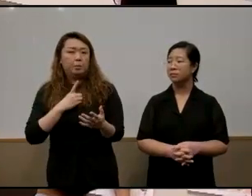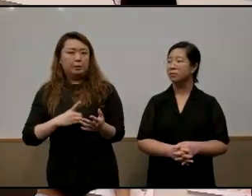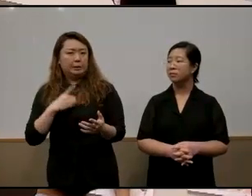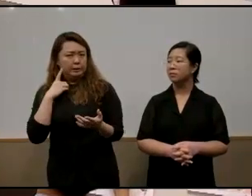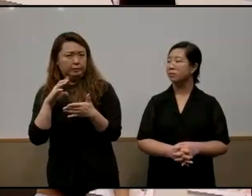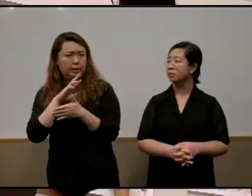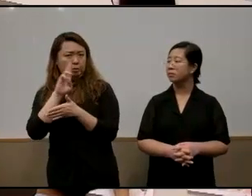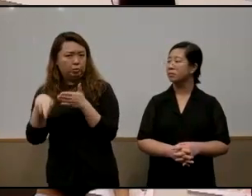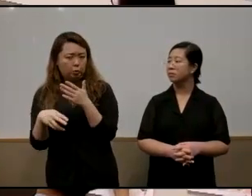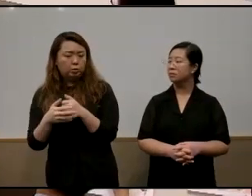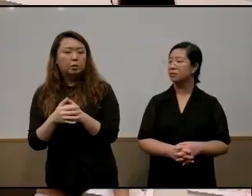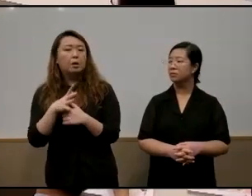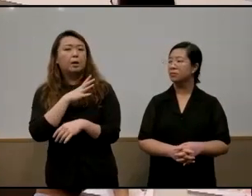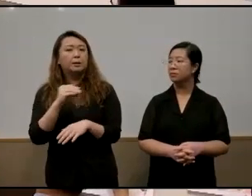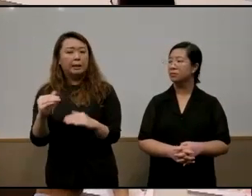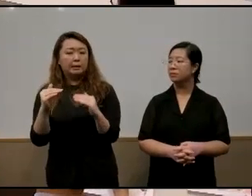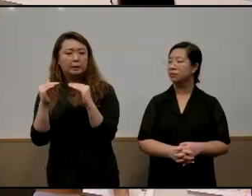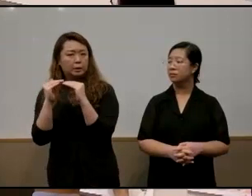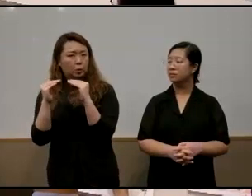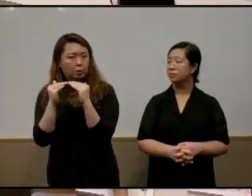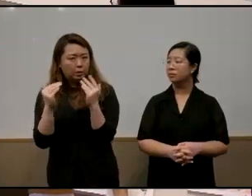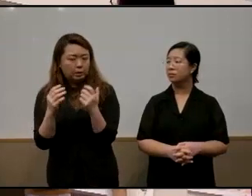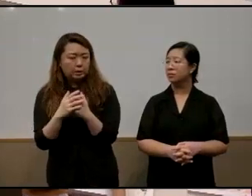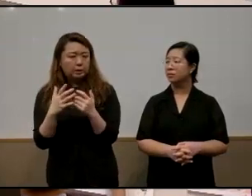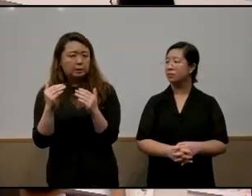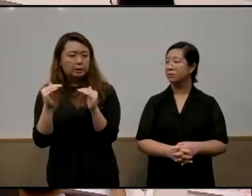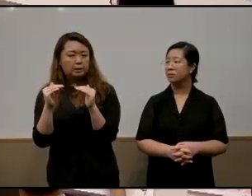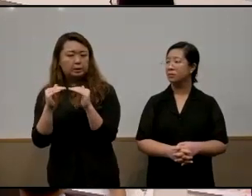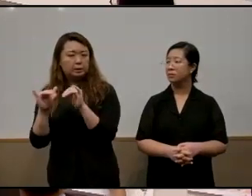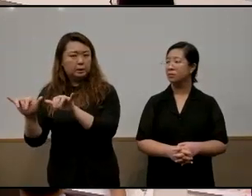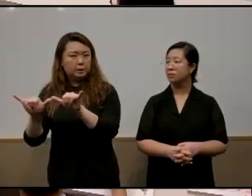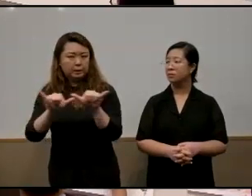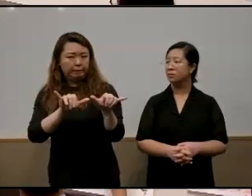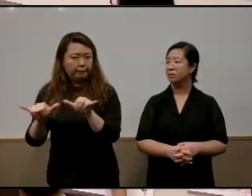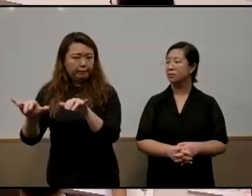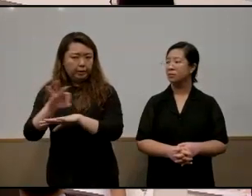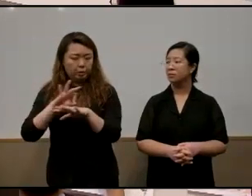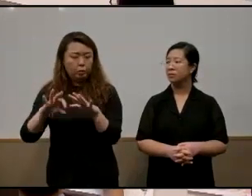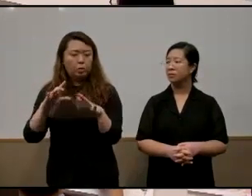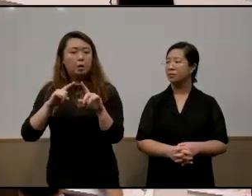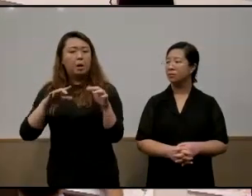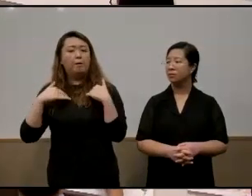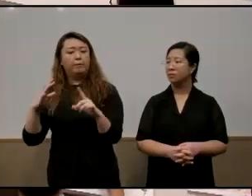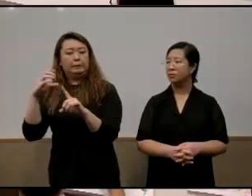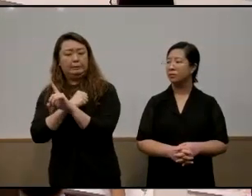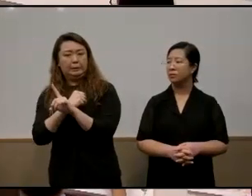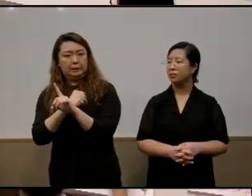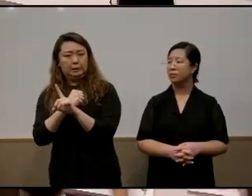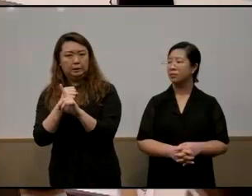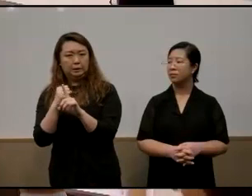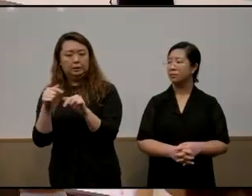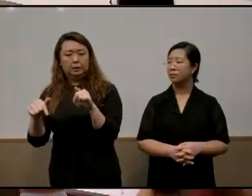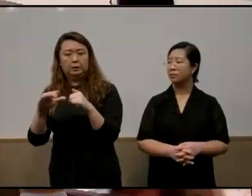outcomes and equalizing the leveling field there's a missing component around equity